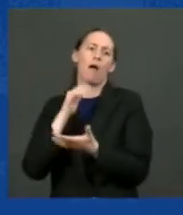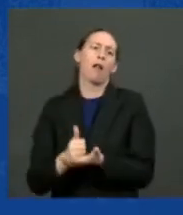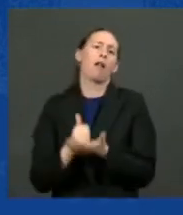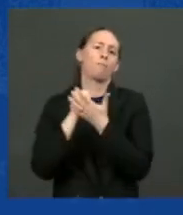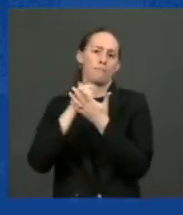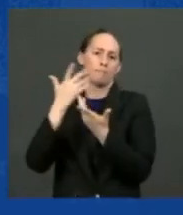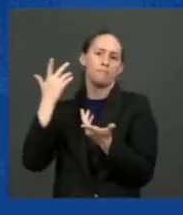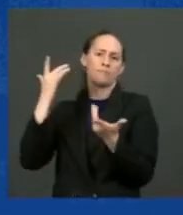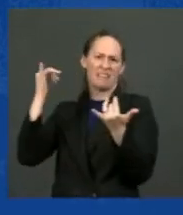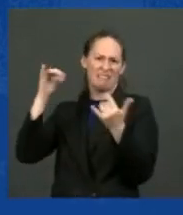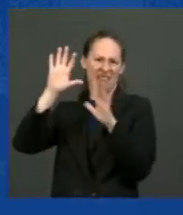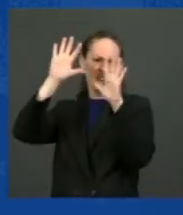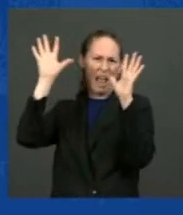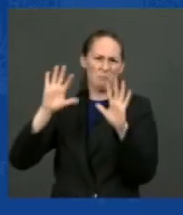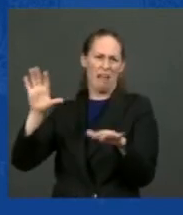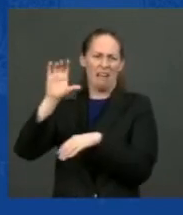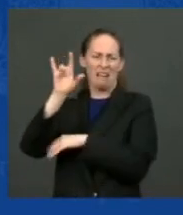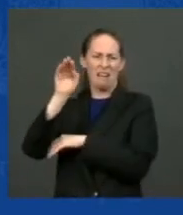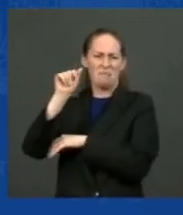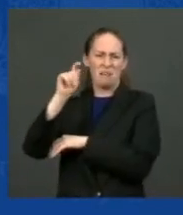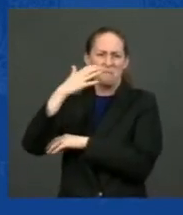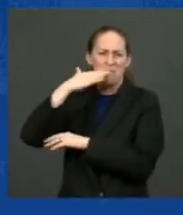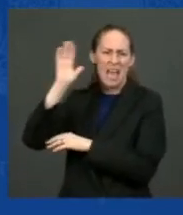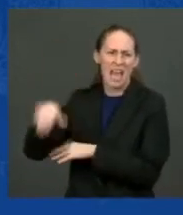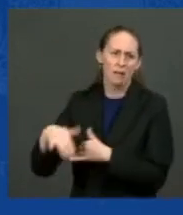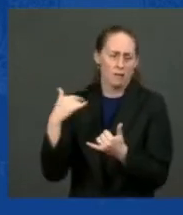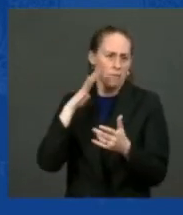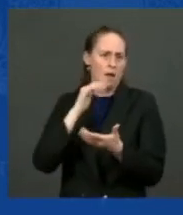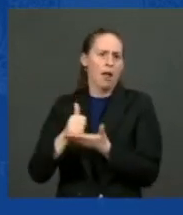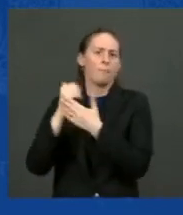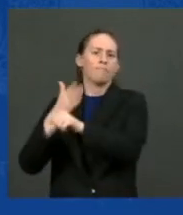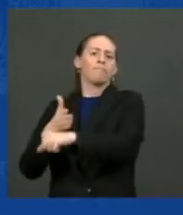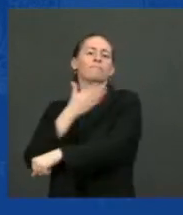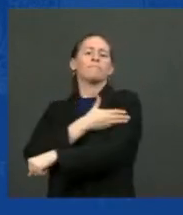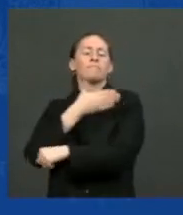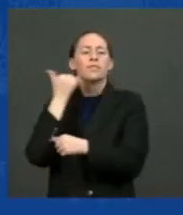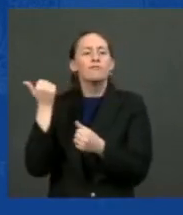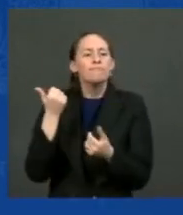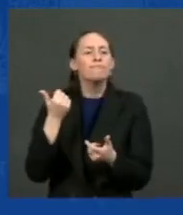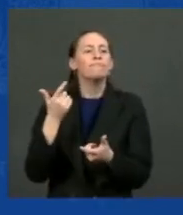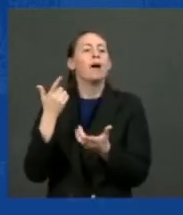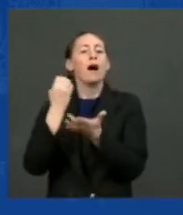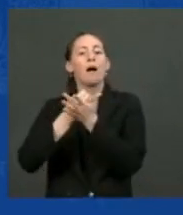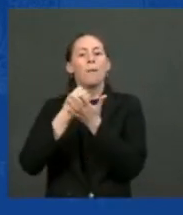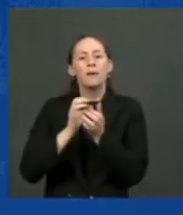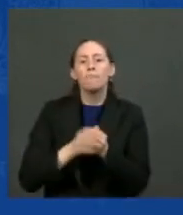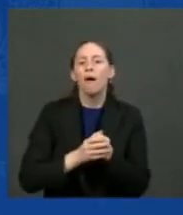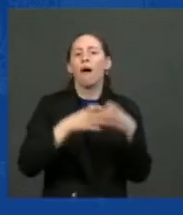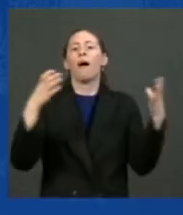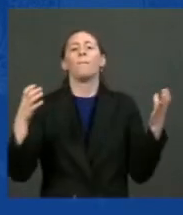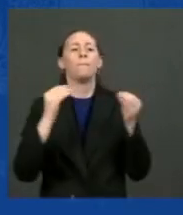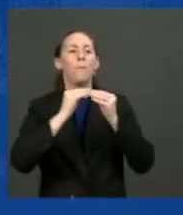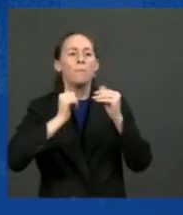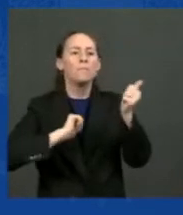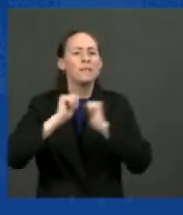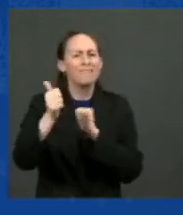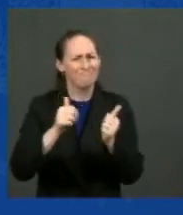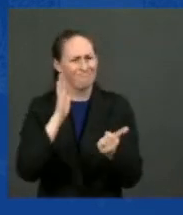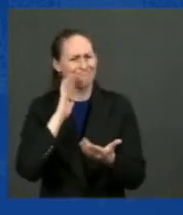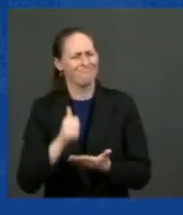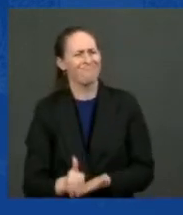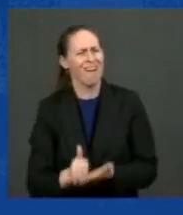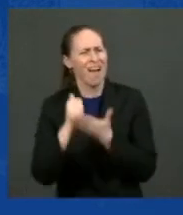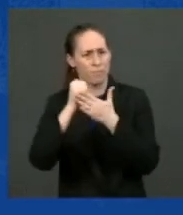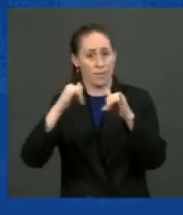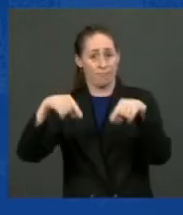with... You know, it's going to create good jobs, making more economically... Make us more economically competitive. Folks, here in Michigan,